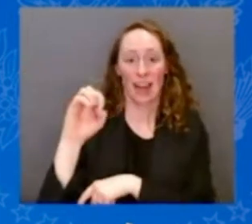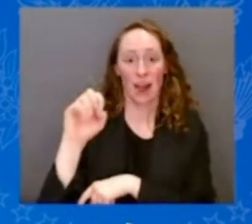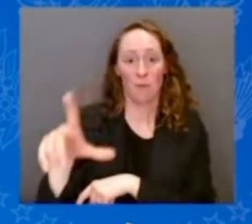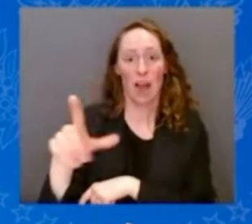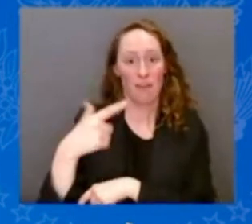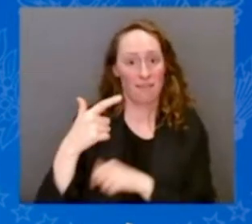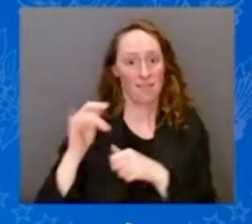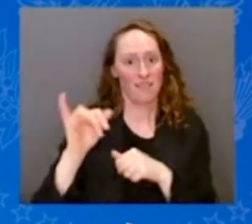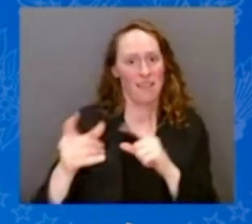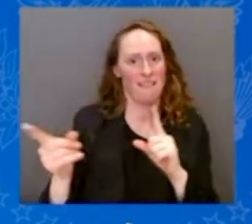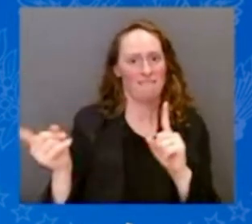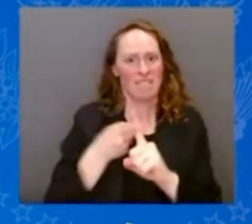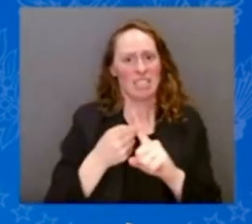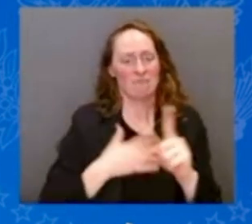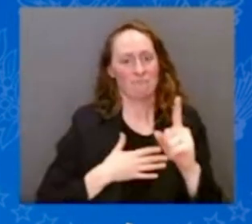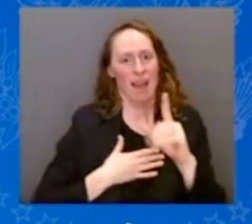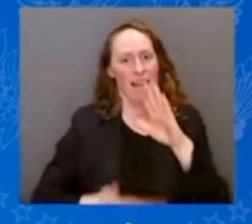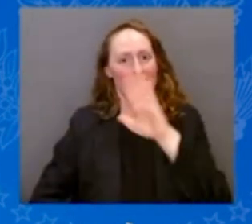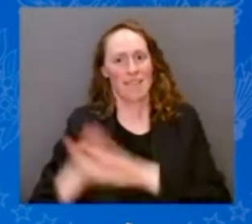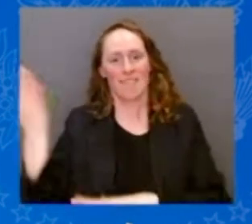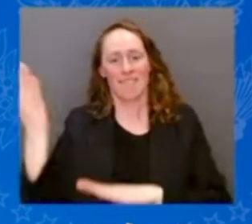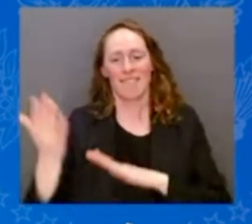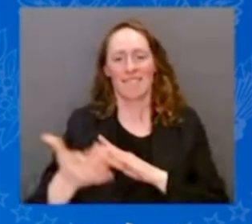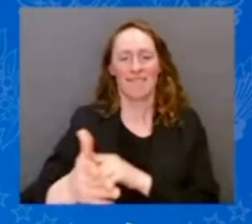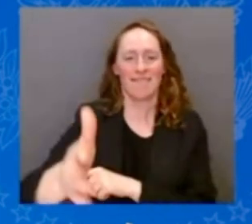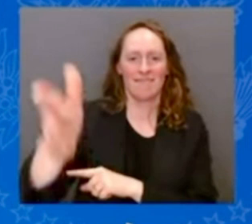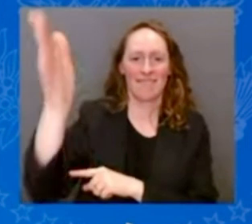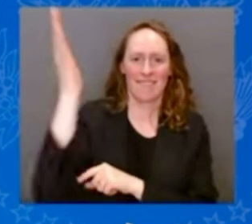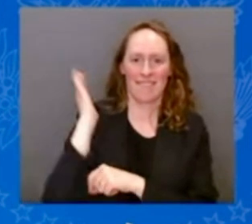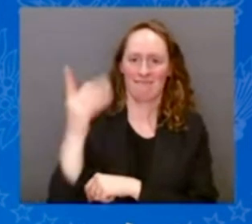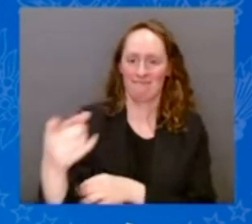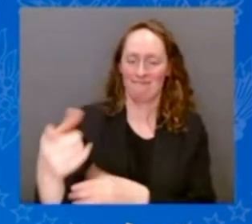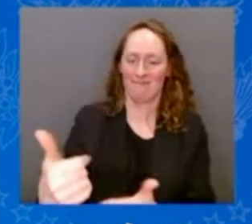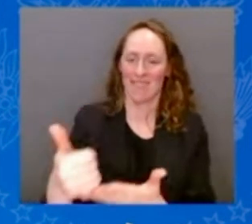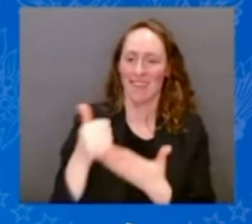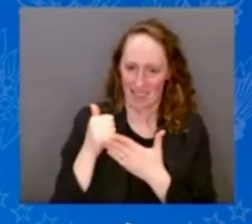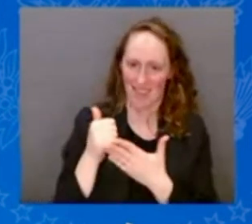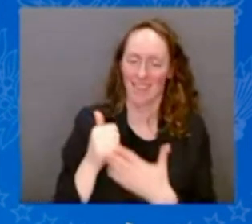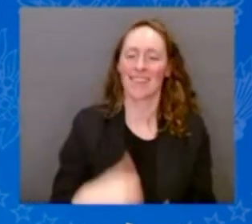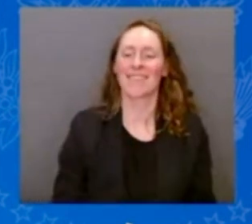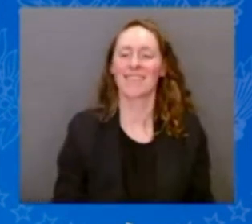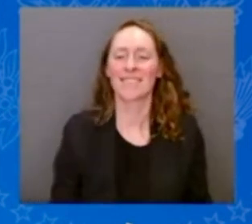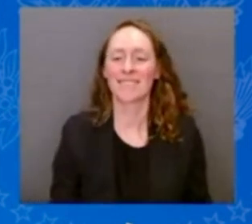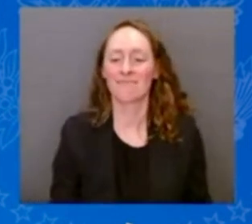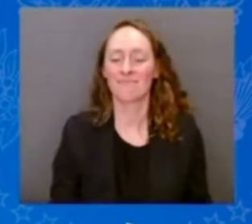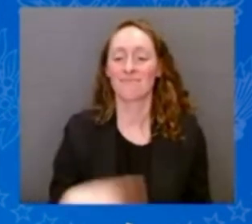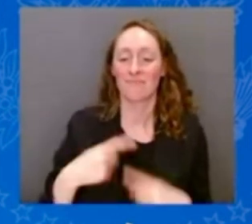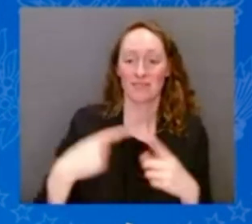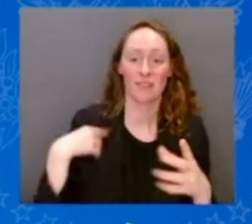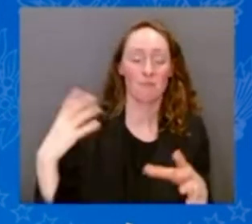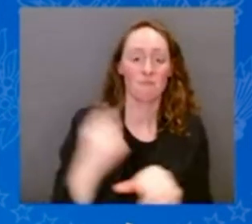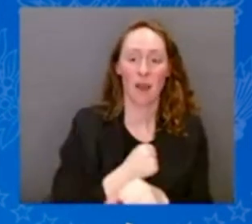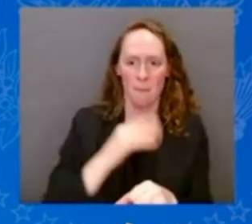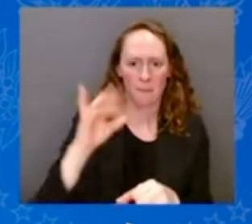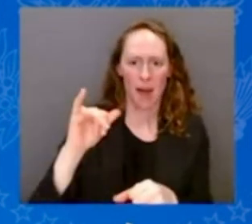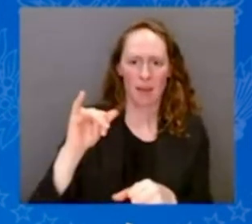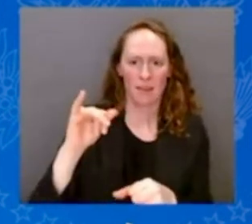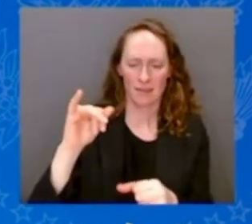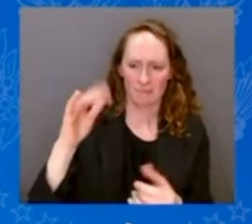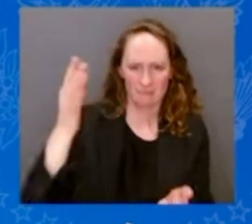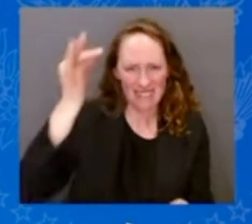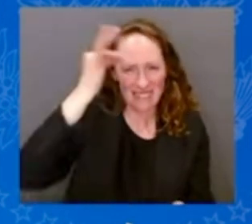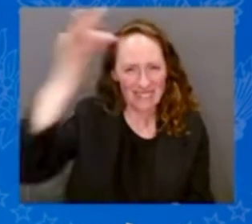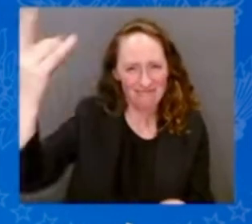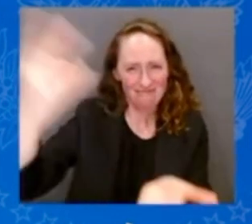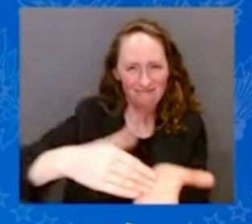was the nickname I got early on when I won by 3,200 votes for the Senate seat when I was 29 years old.